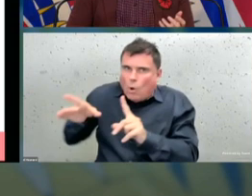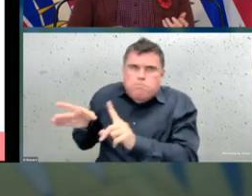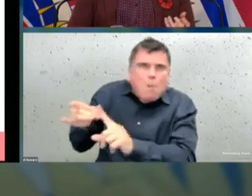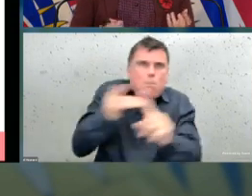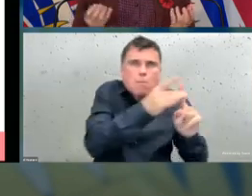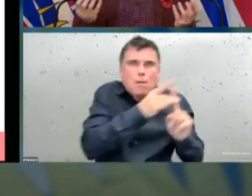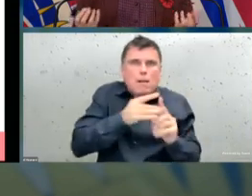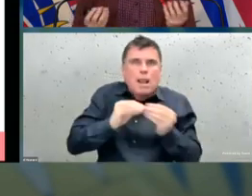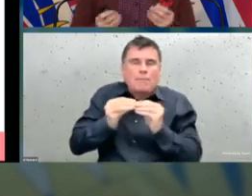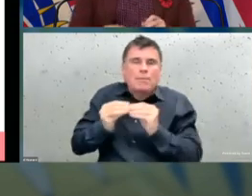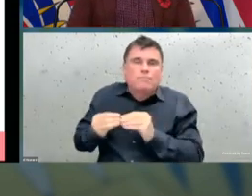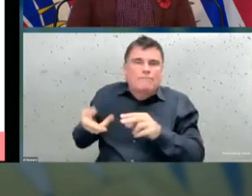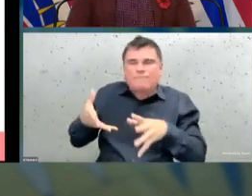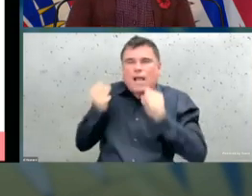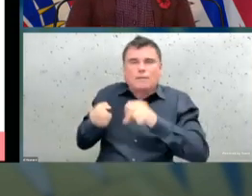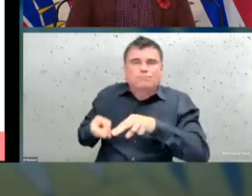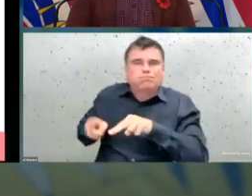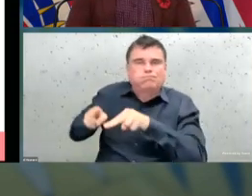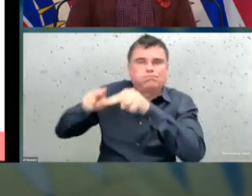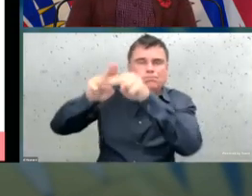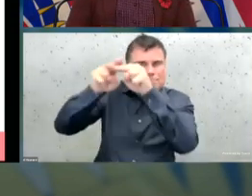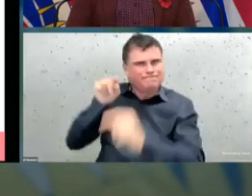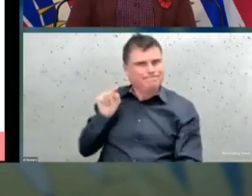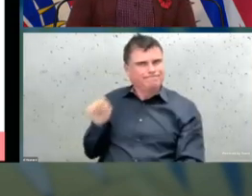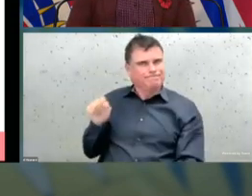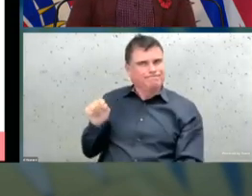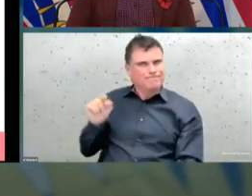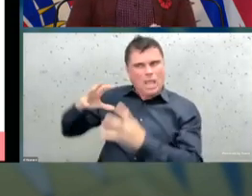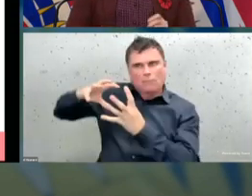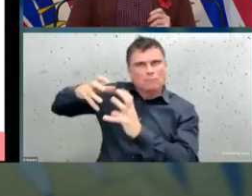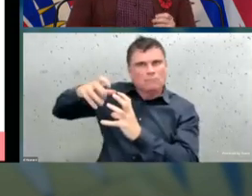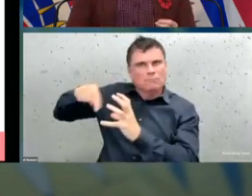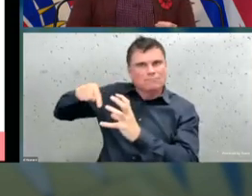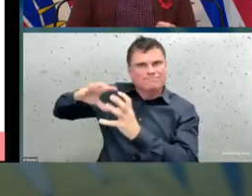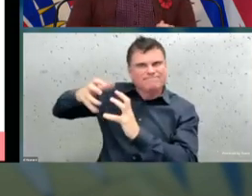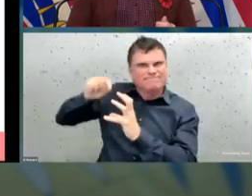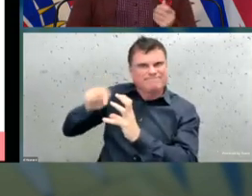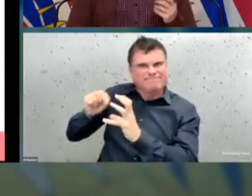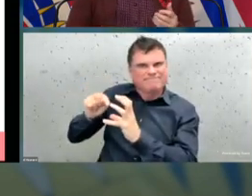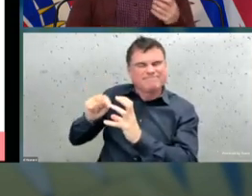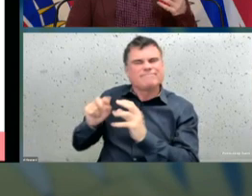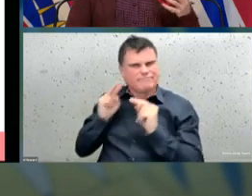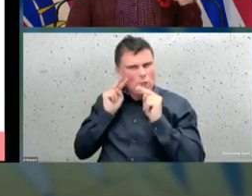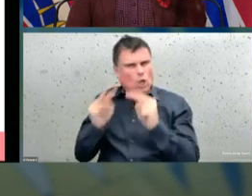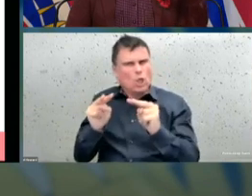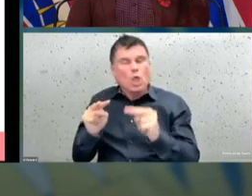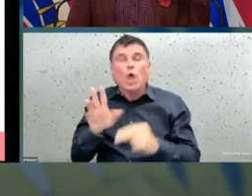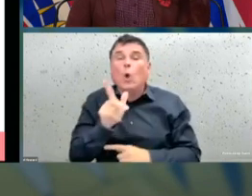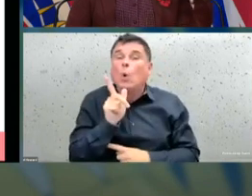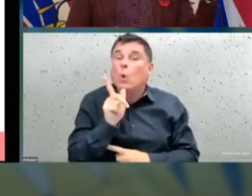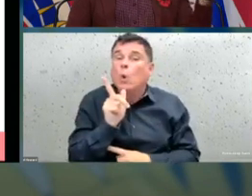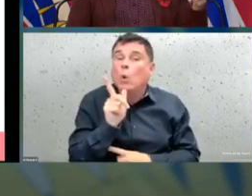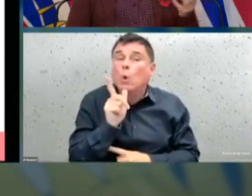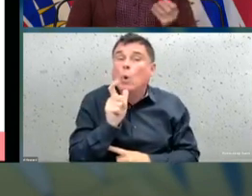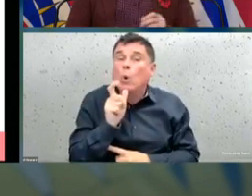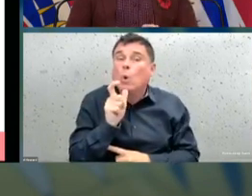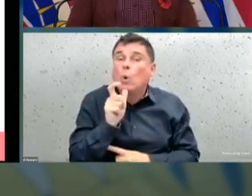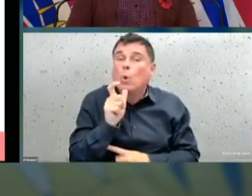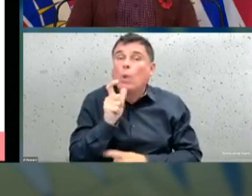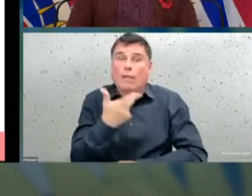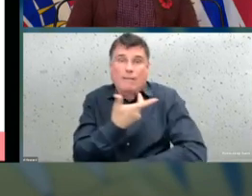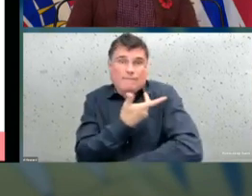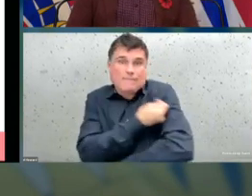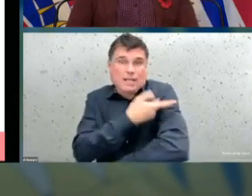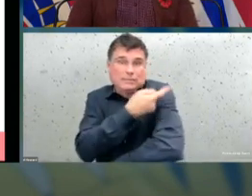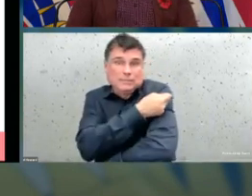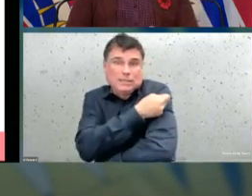unvaccinated versus fully vaccinated, the difference is stark. This really is driven by the number